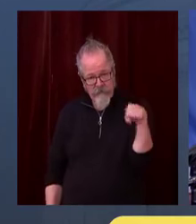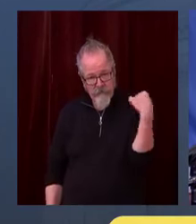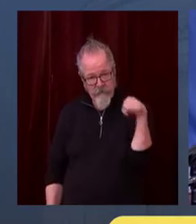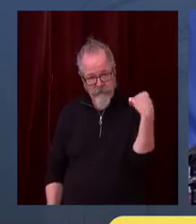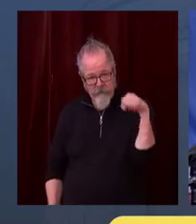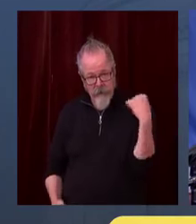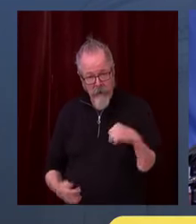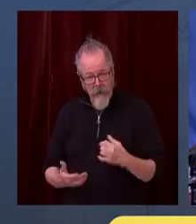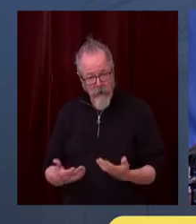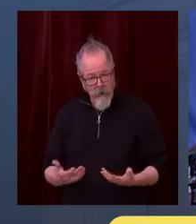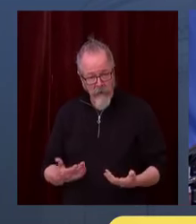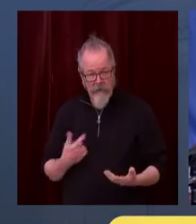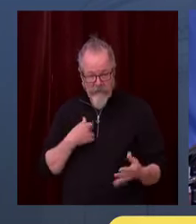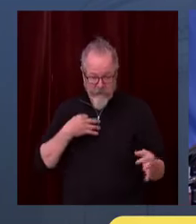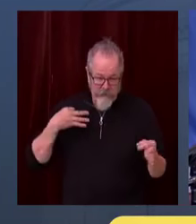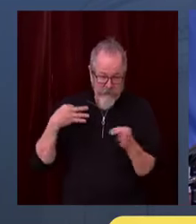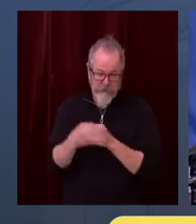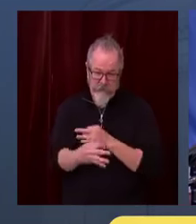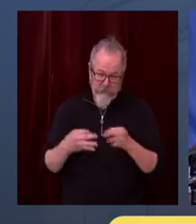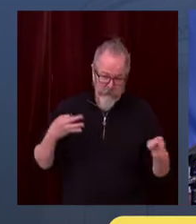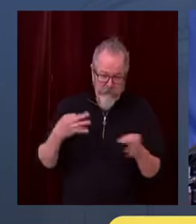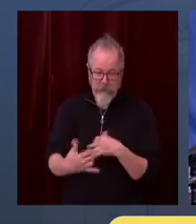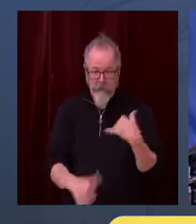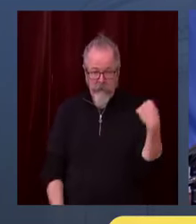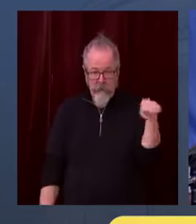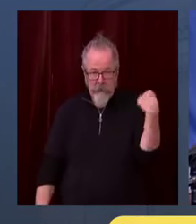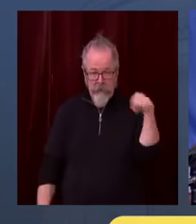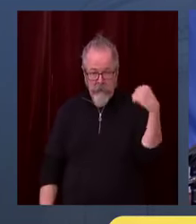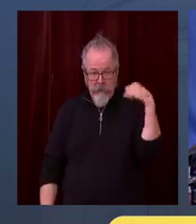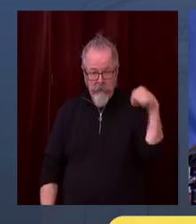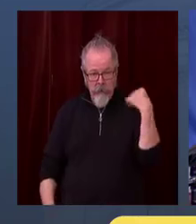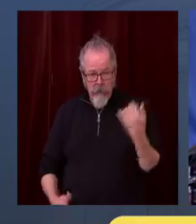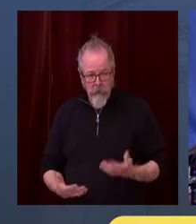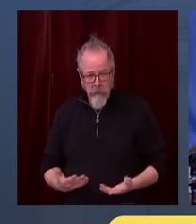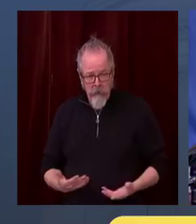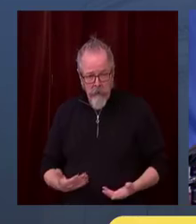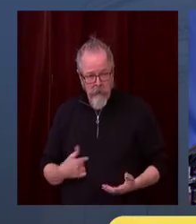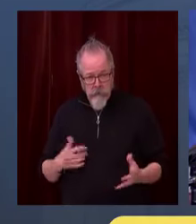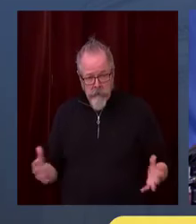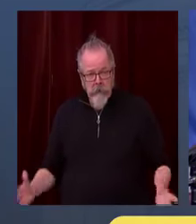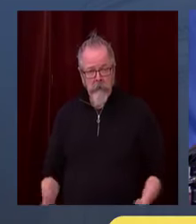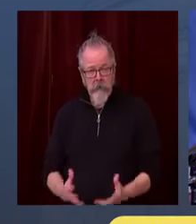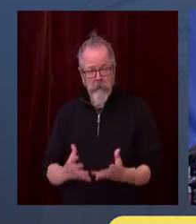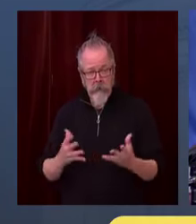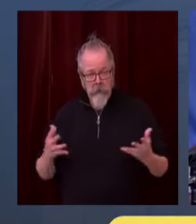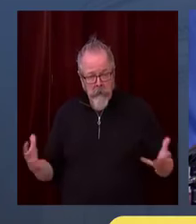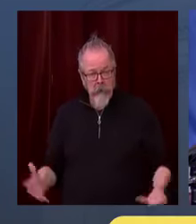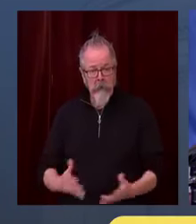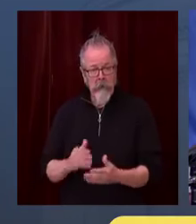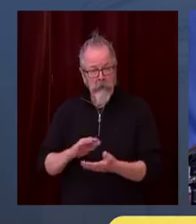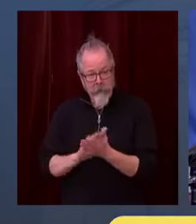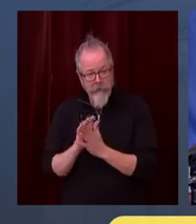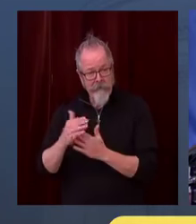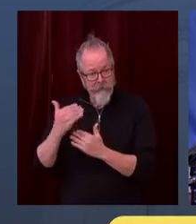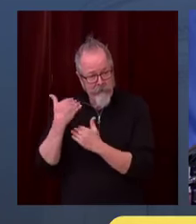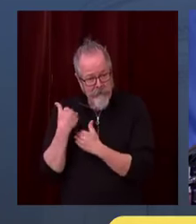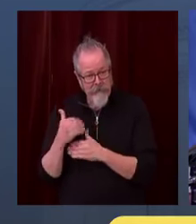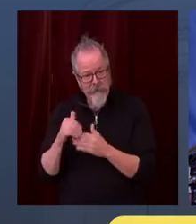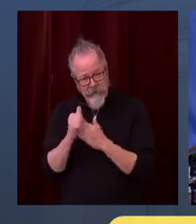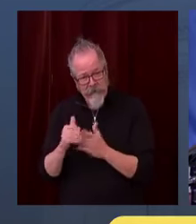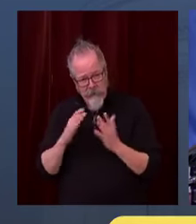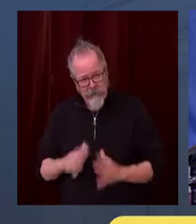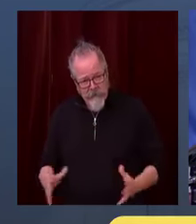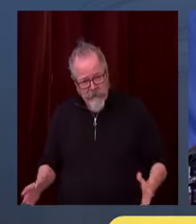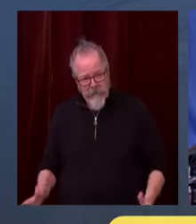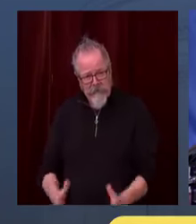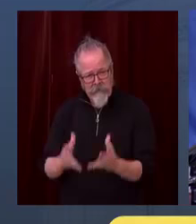people to be leaders themselves. You know, I'm not the only, hopefully, well, I know I'm not the only leader in the state of Washington. may be governor, but I'm not the only